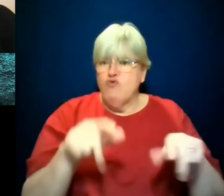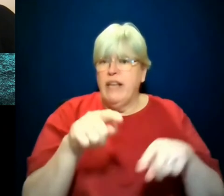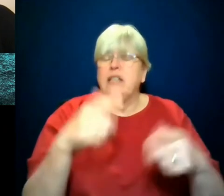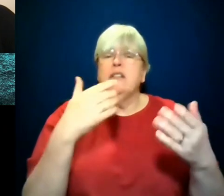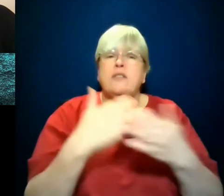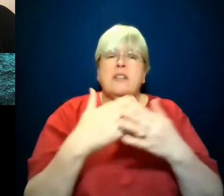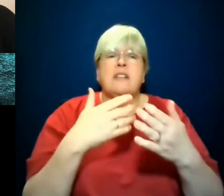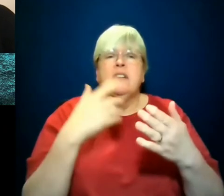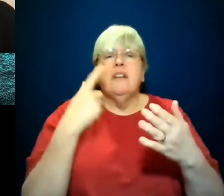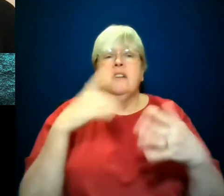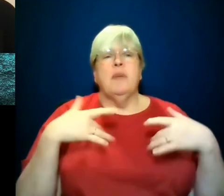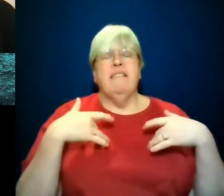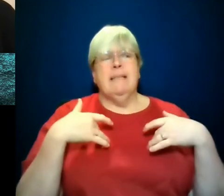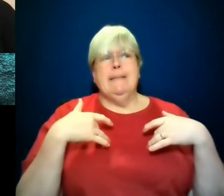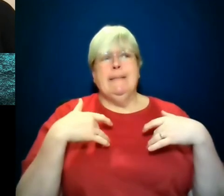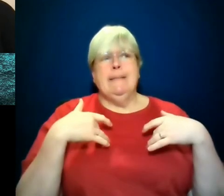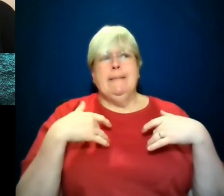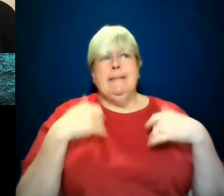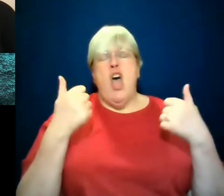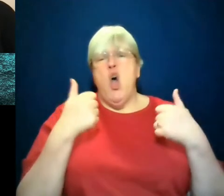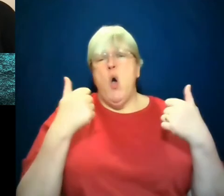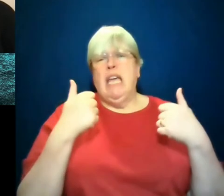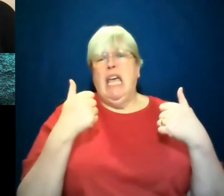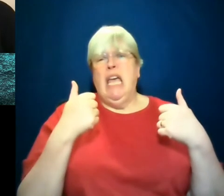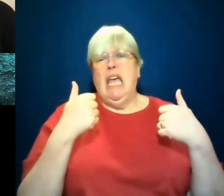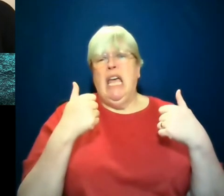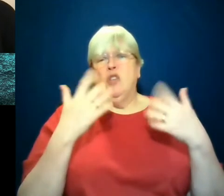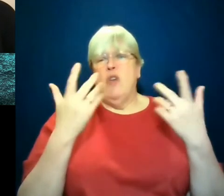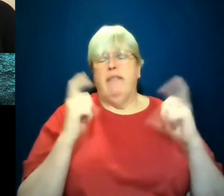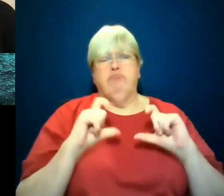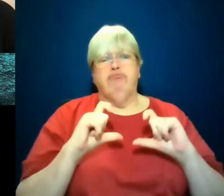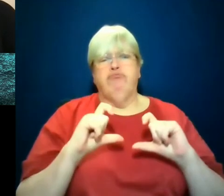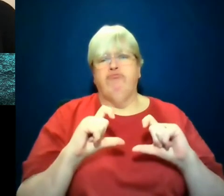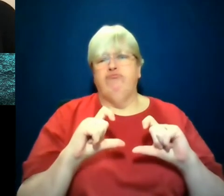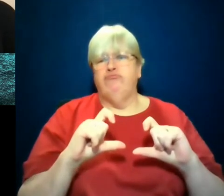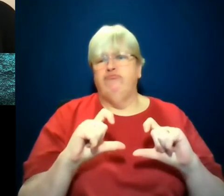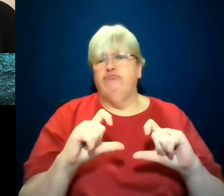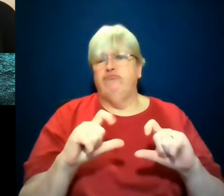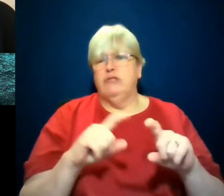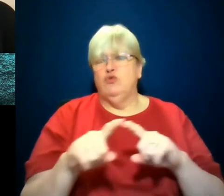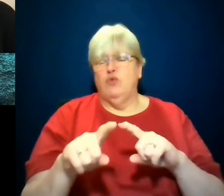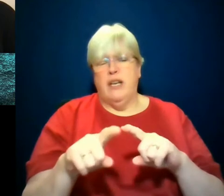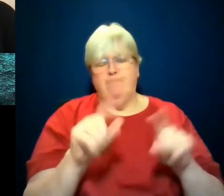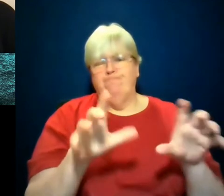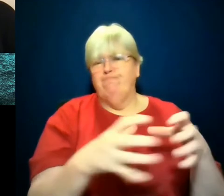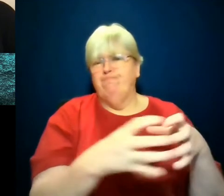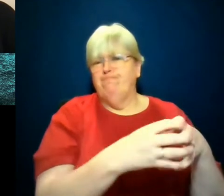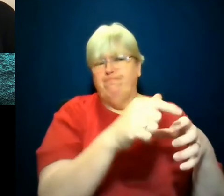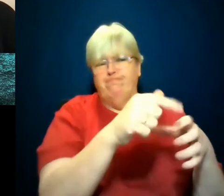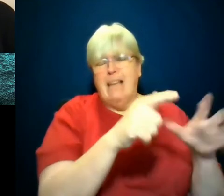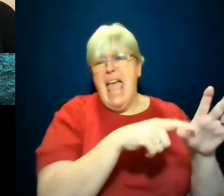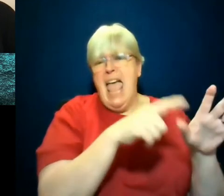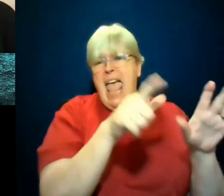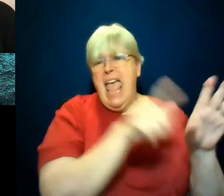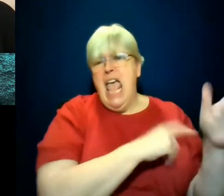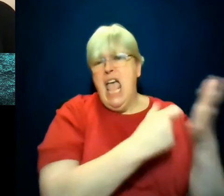you know, we still need to keep doing what we're doing. We still need to try to dismantle this organization, the Aryan Brotherhood of Texas. But, you know, the